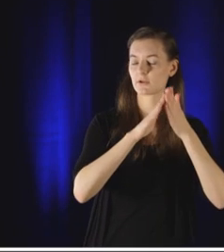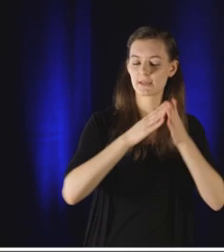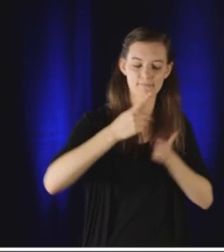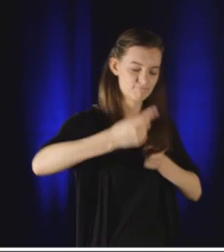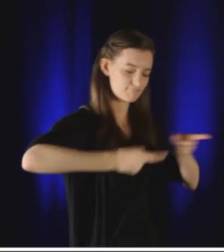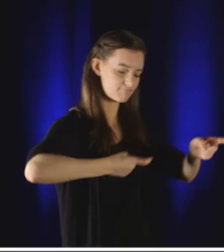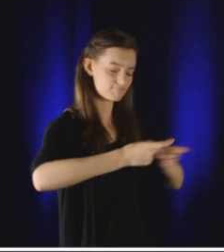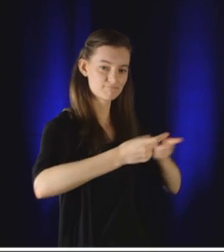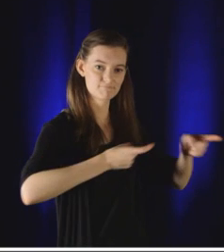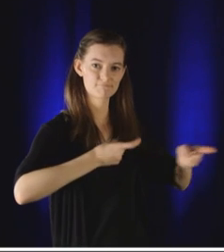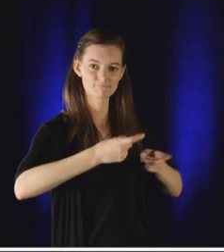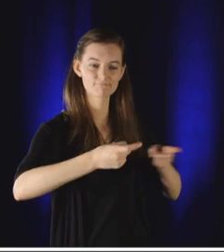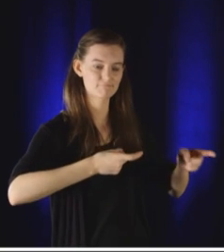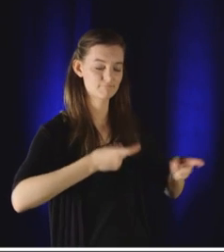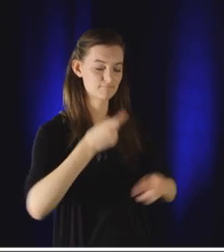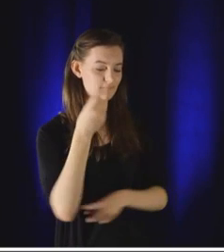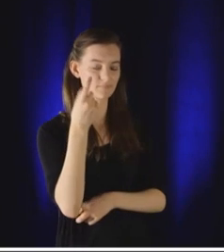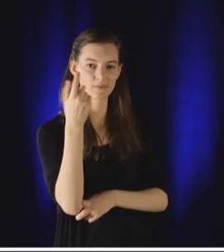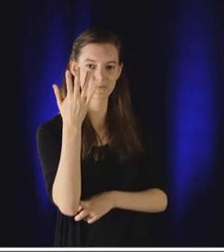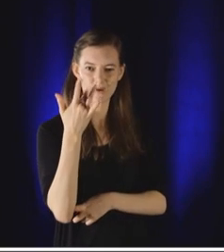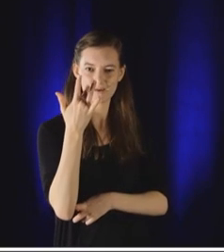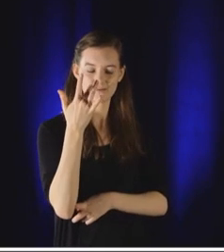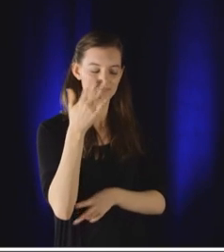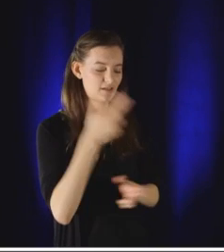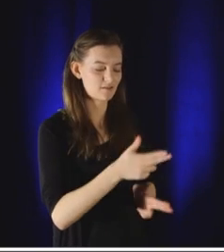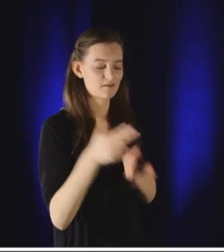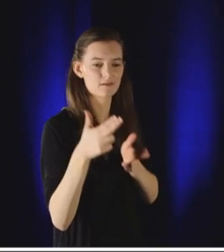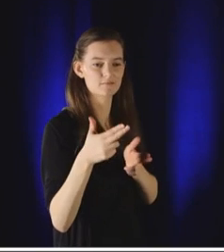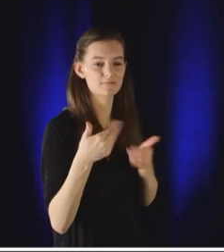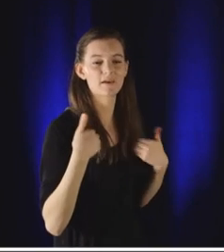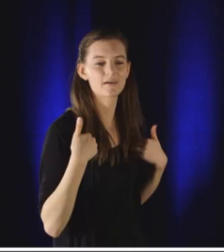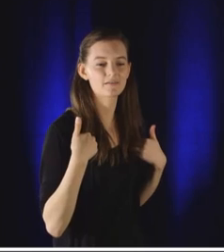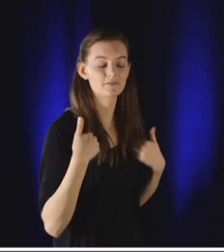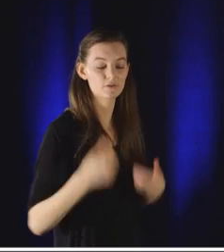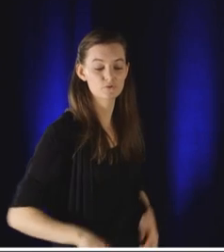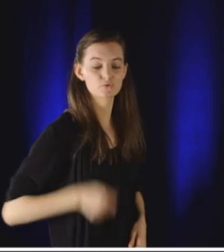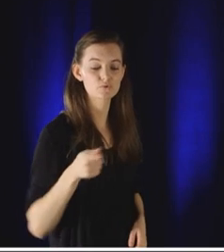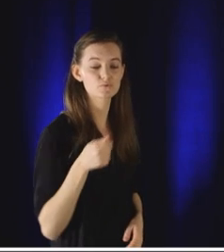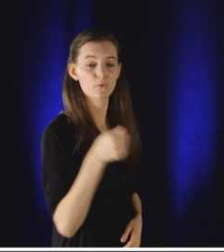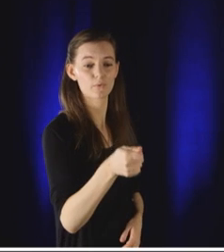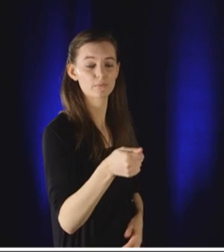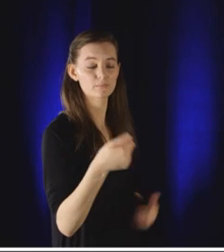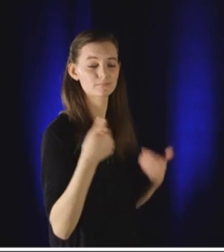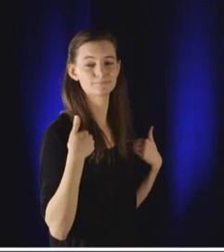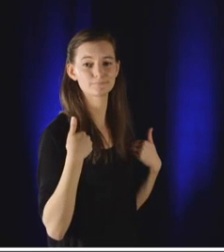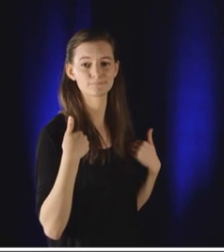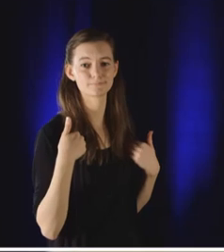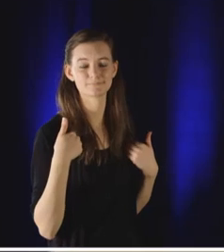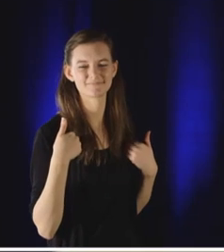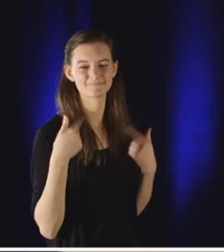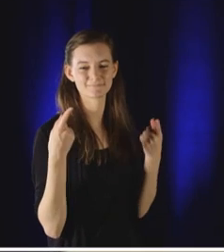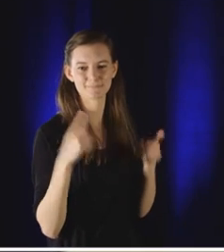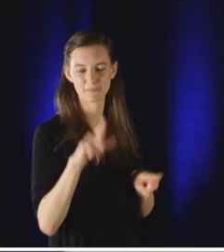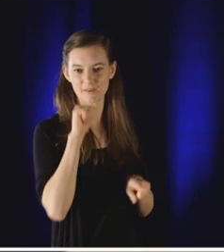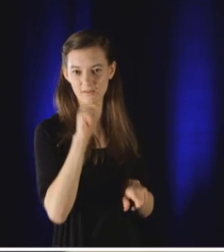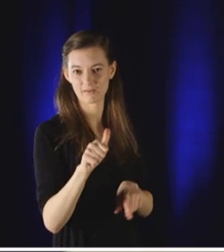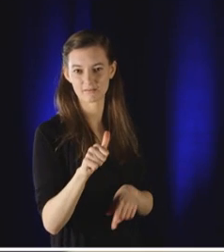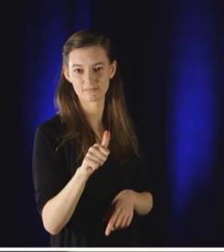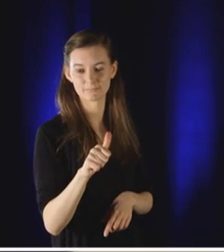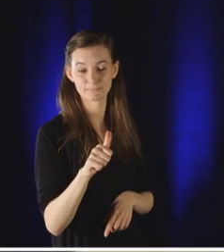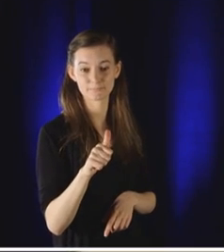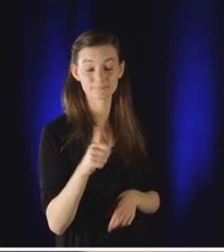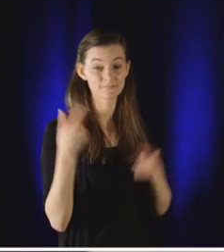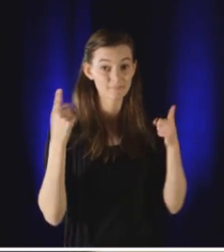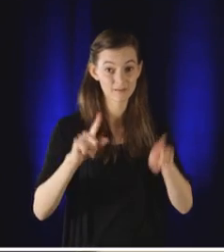a group that large, not to mention us in the international community, just because they have guns, and of all things,